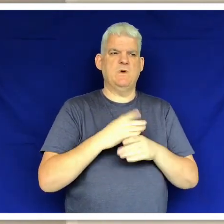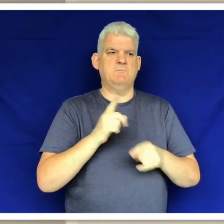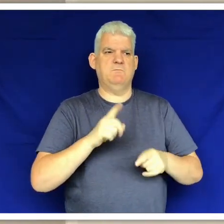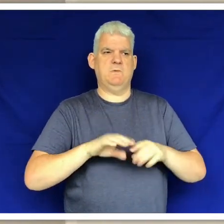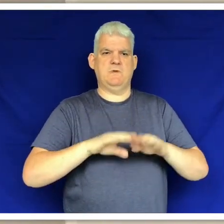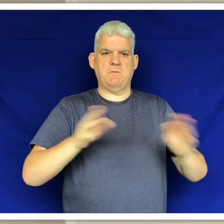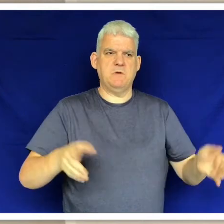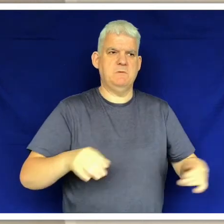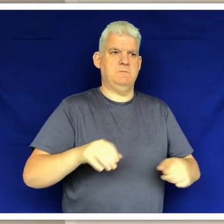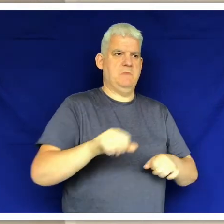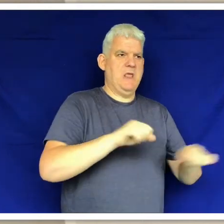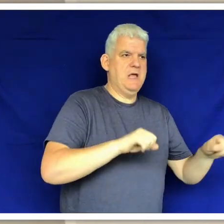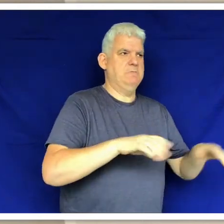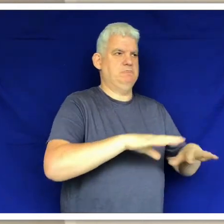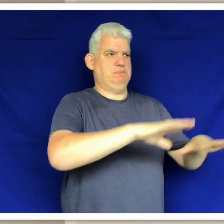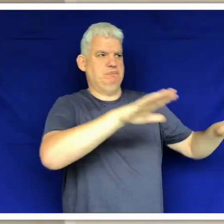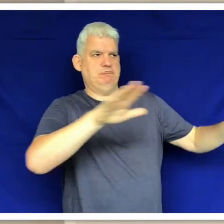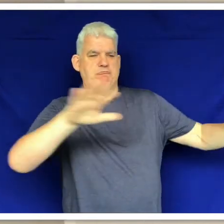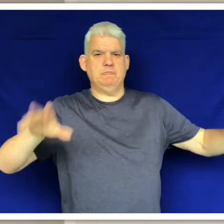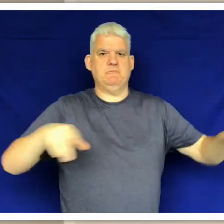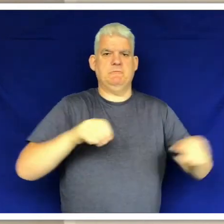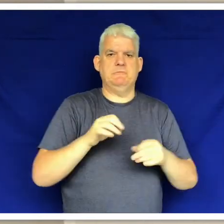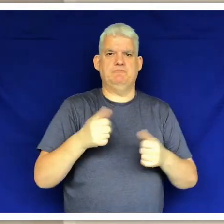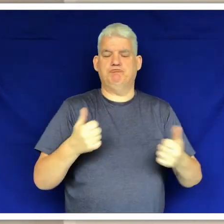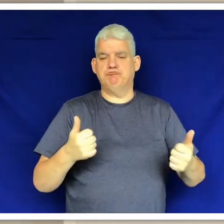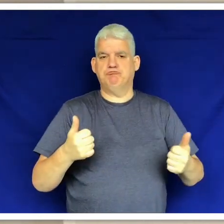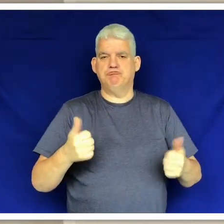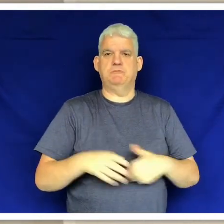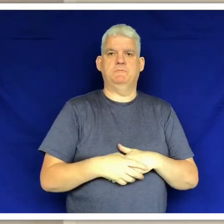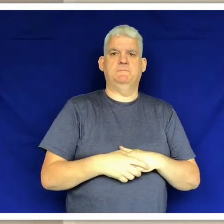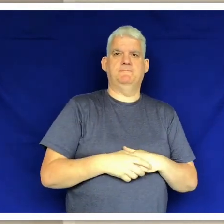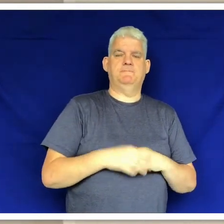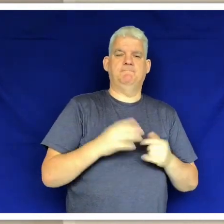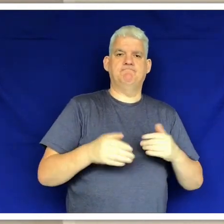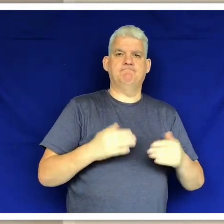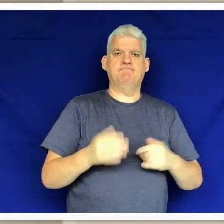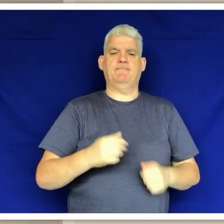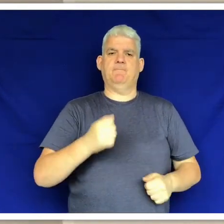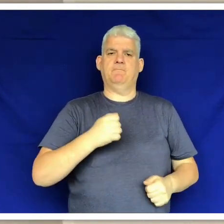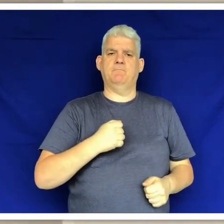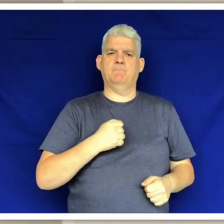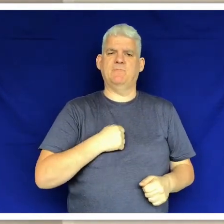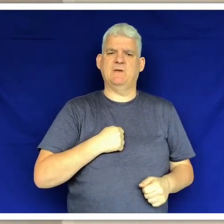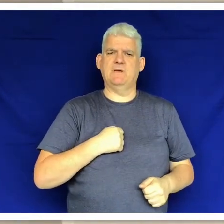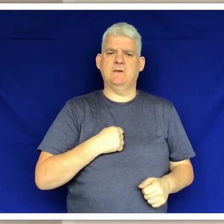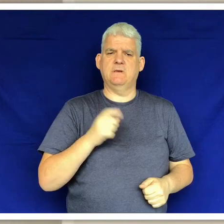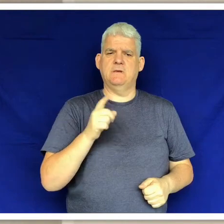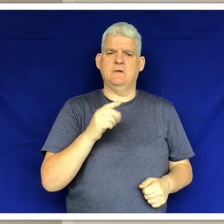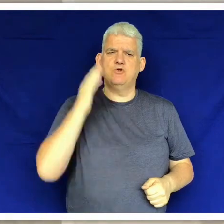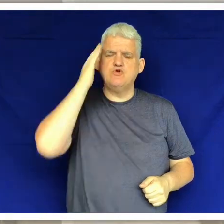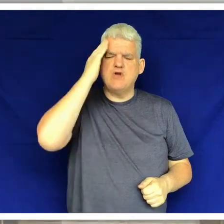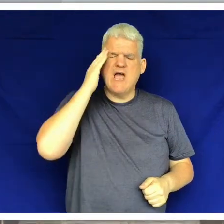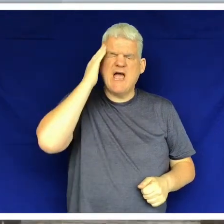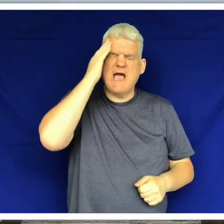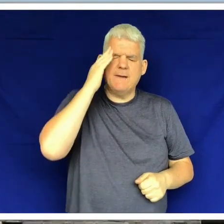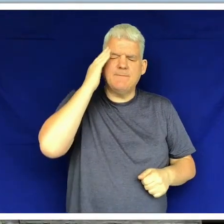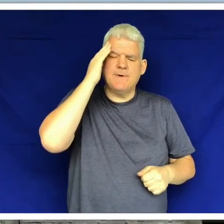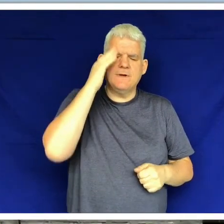barriers. My duties involved getting rooms ready for meetings and events that take place within the centre.